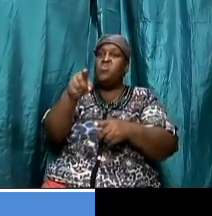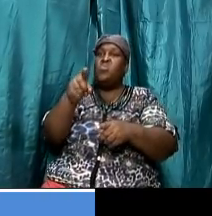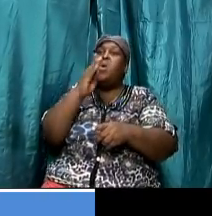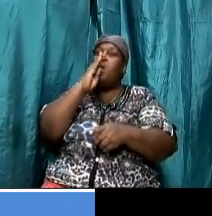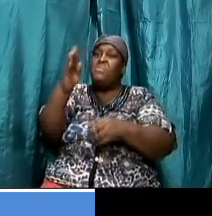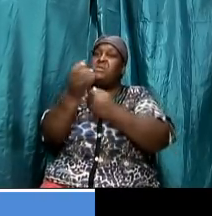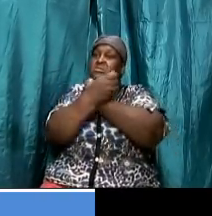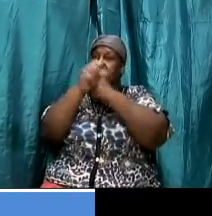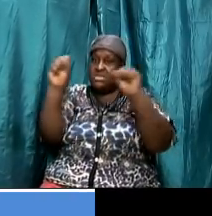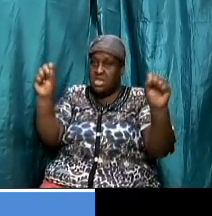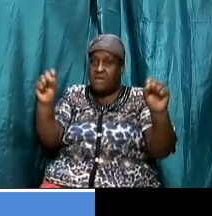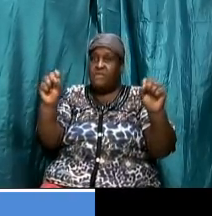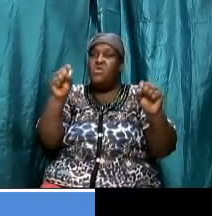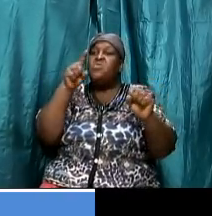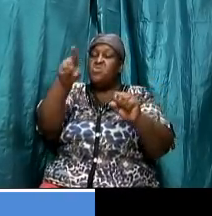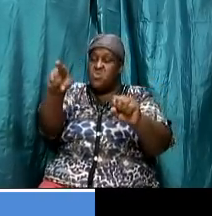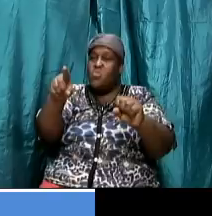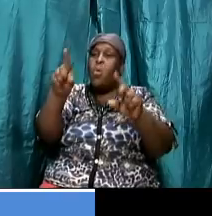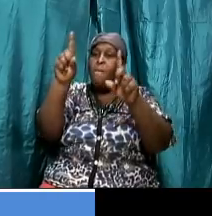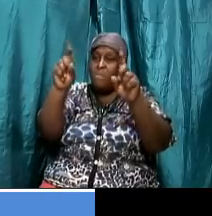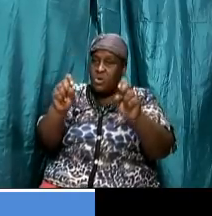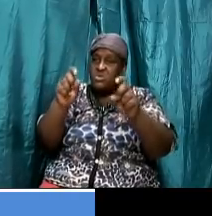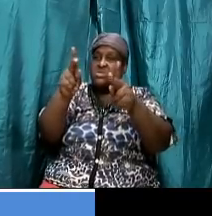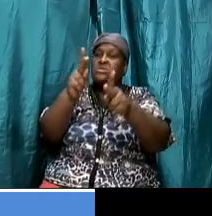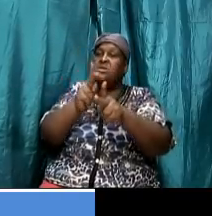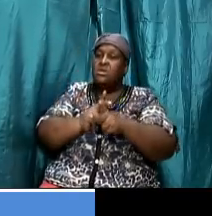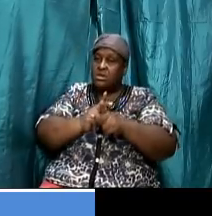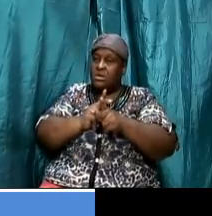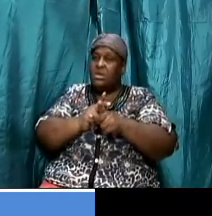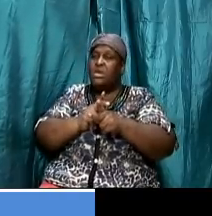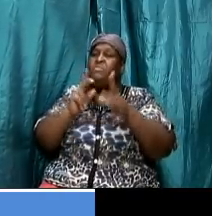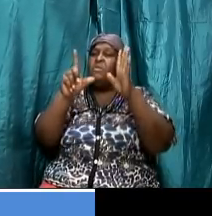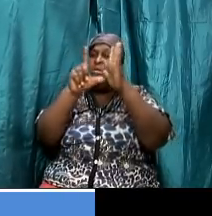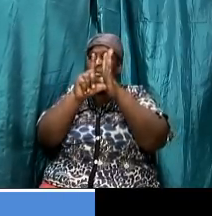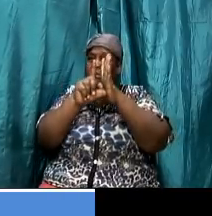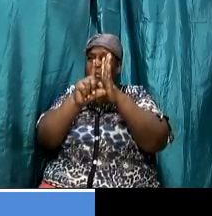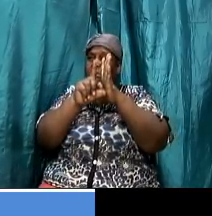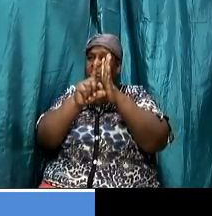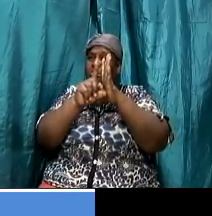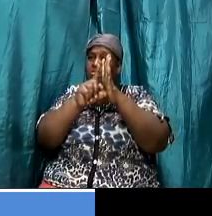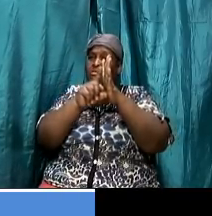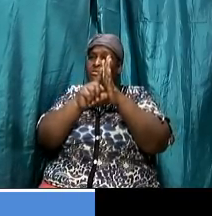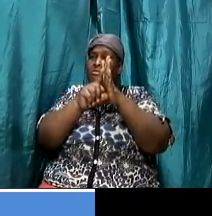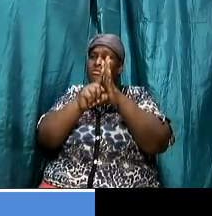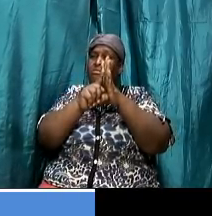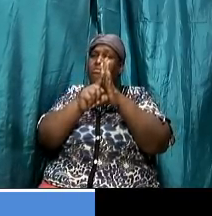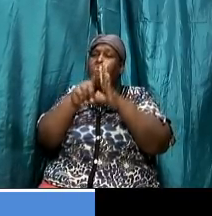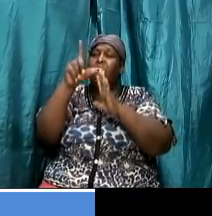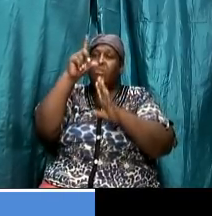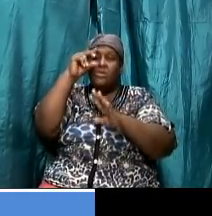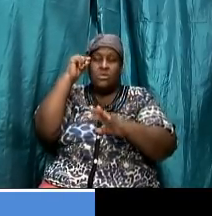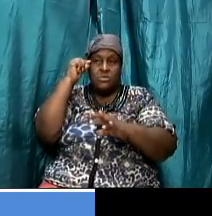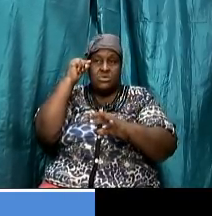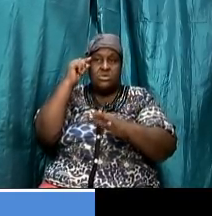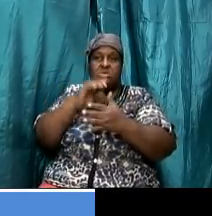be saved you must keep the laws laws moses